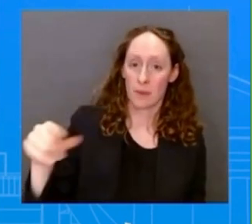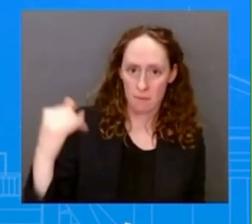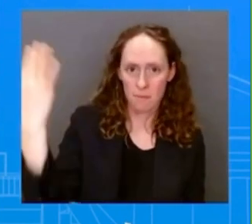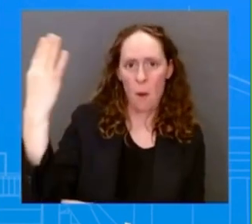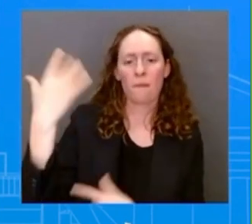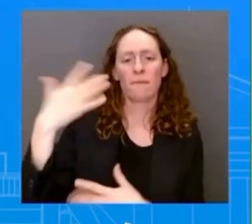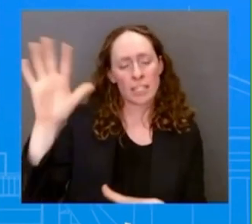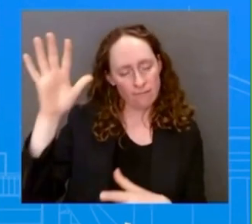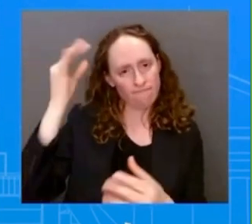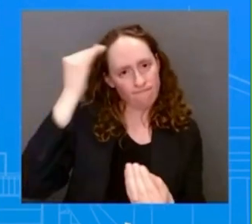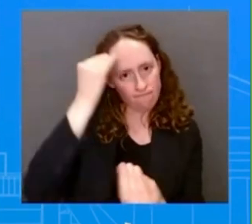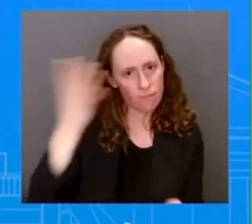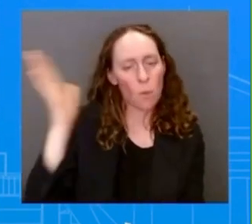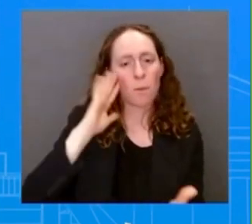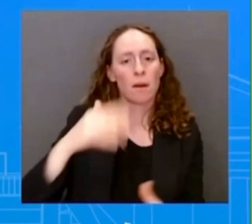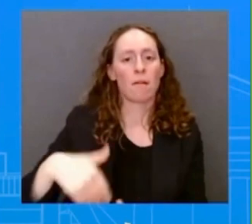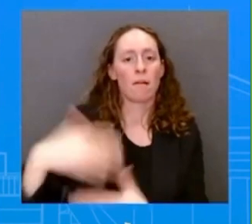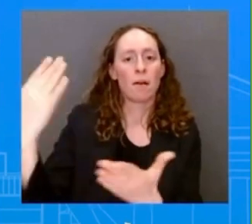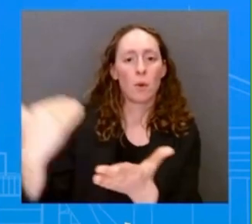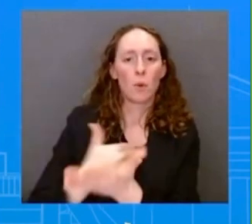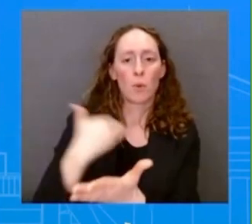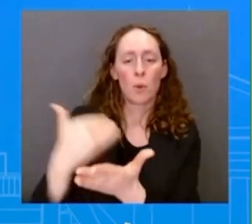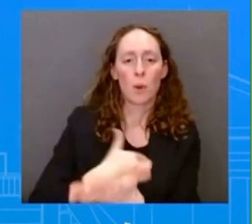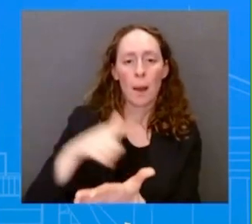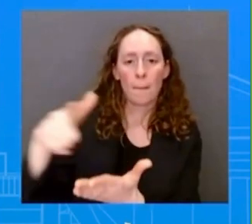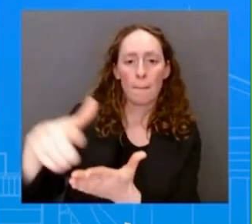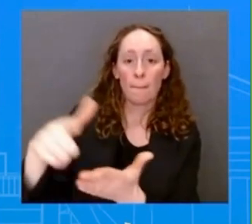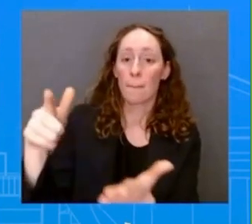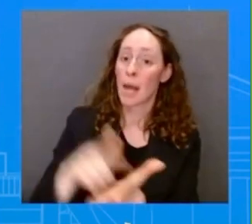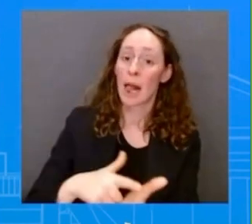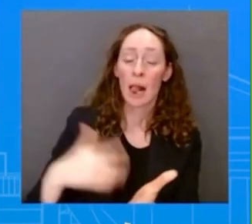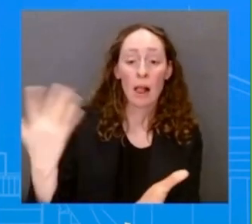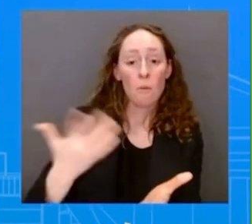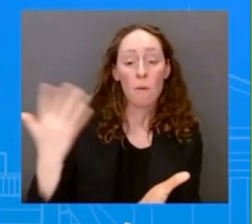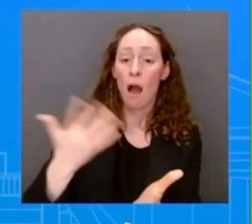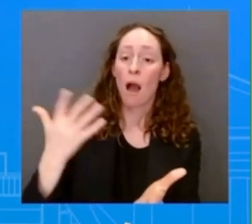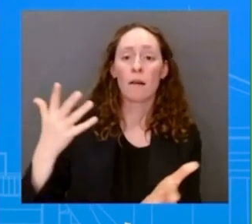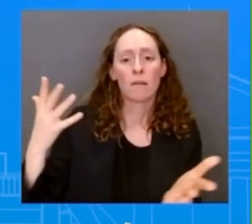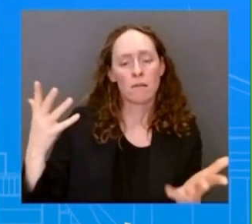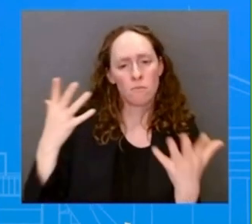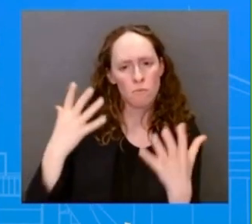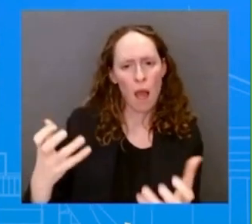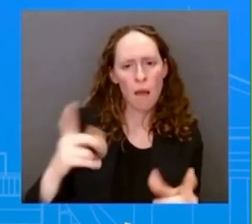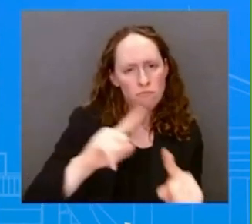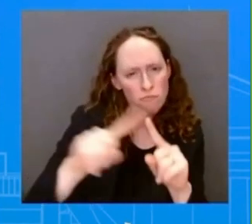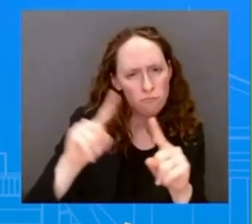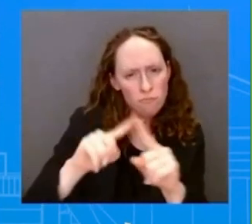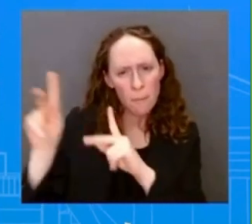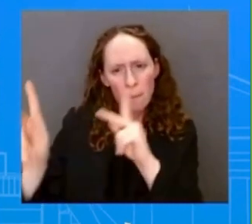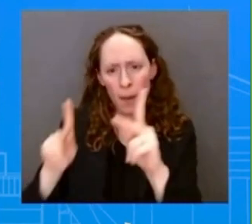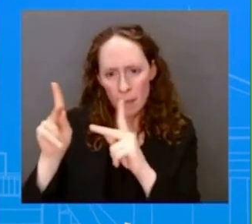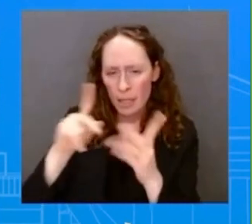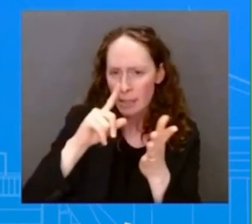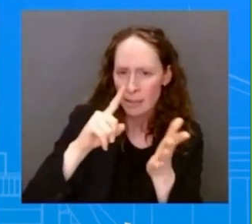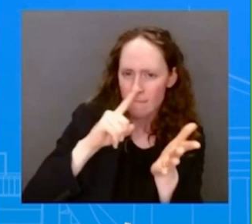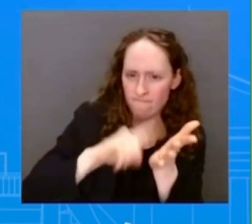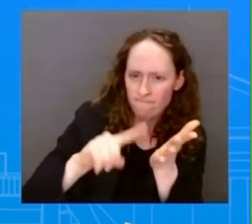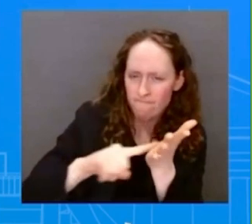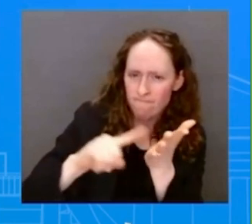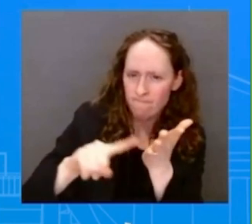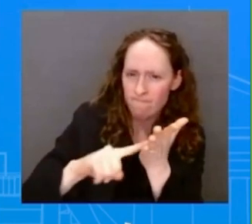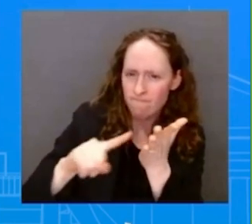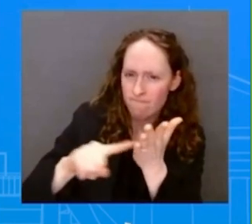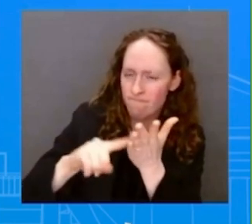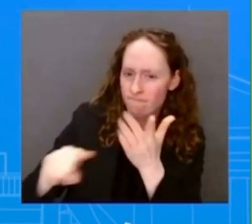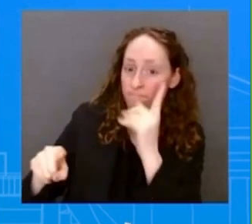Argentina, Cristina Kirchner. Is this something that the administration is considering since you've done this